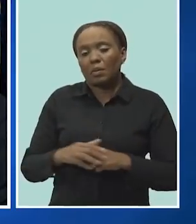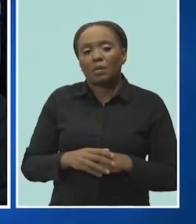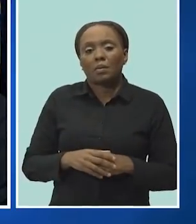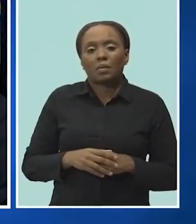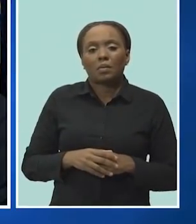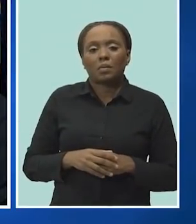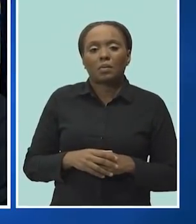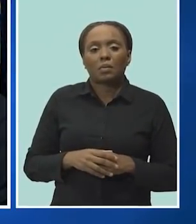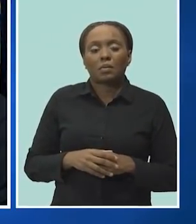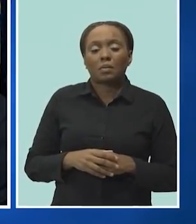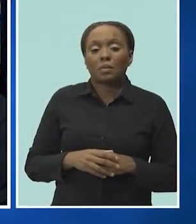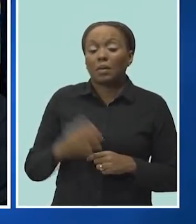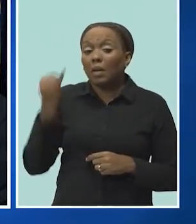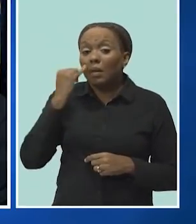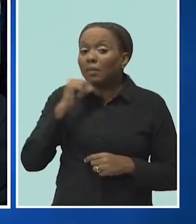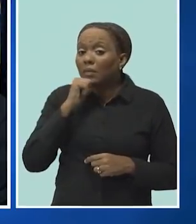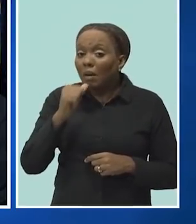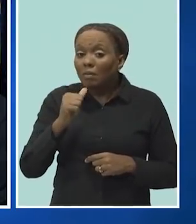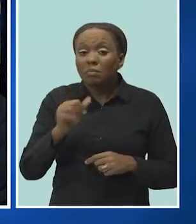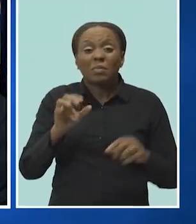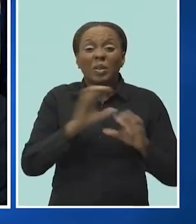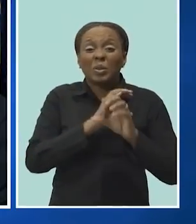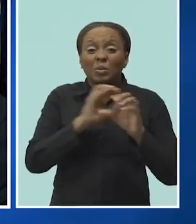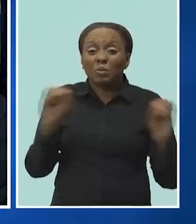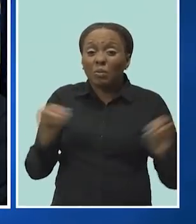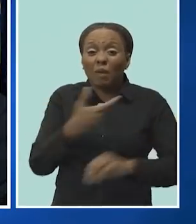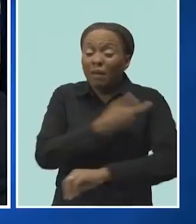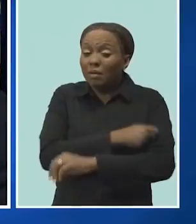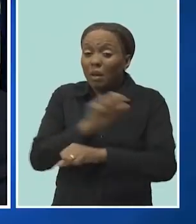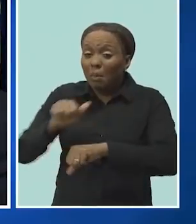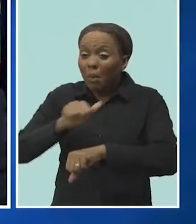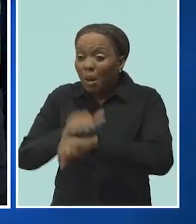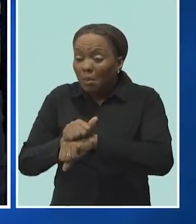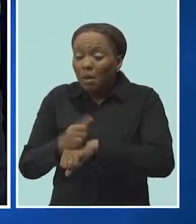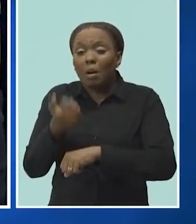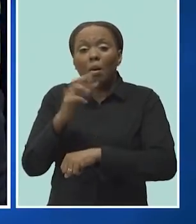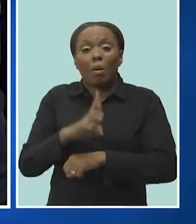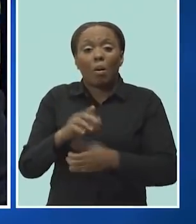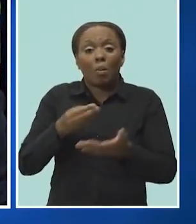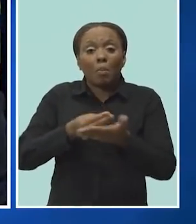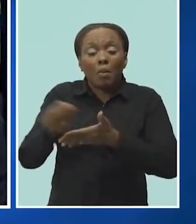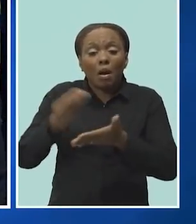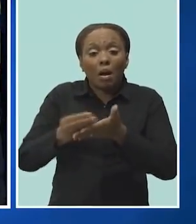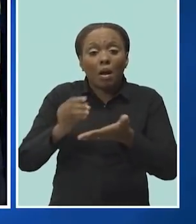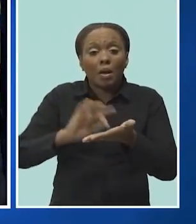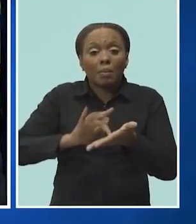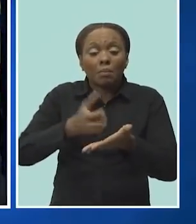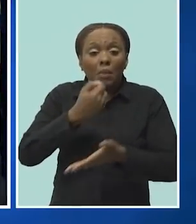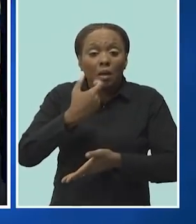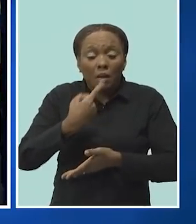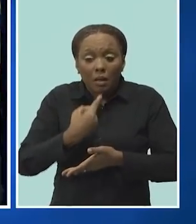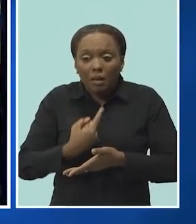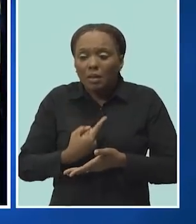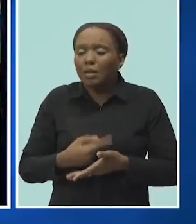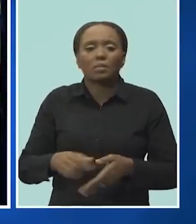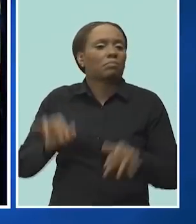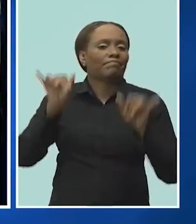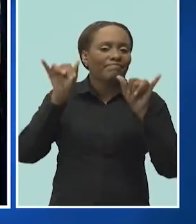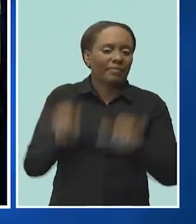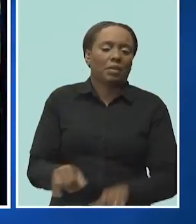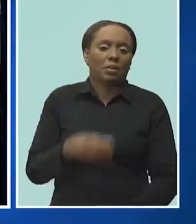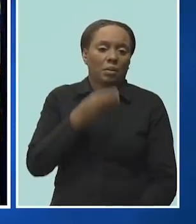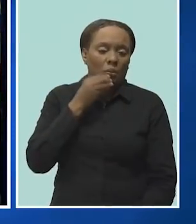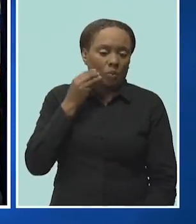that, Barbadians are not going to be able to leave their homes, to show up at vaccination centers, to stand in the line. That's simply not on.